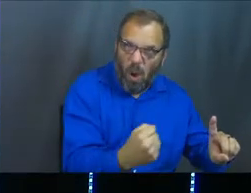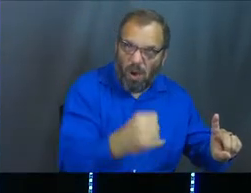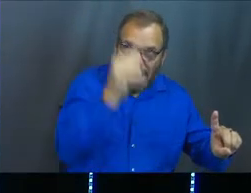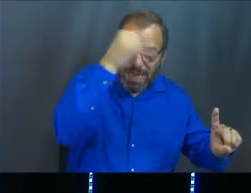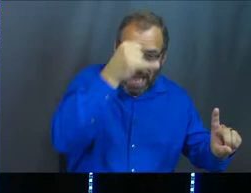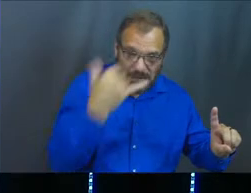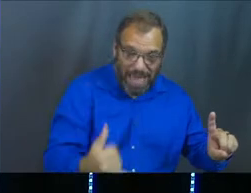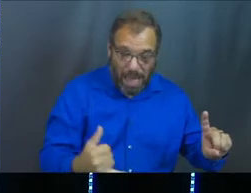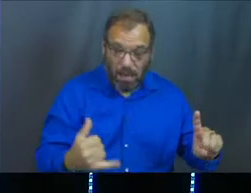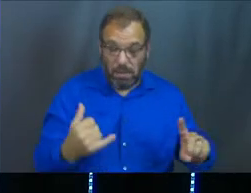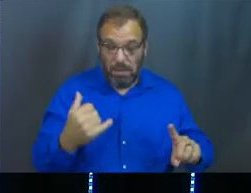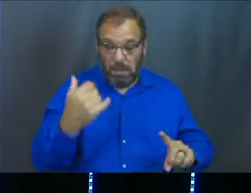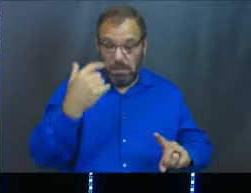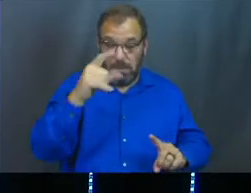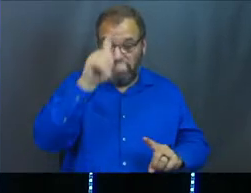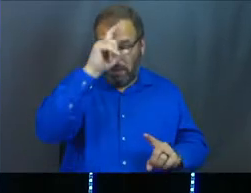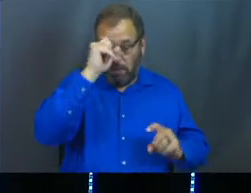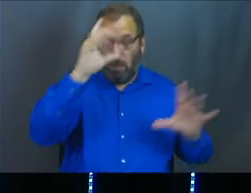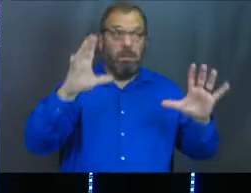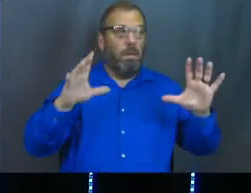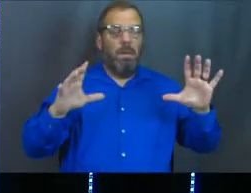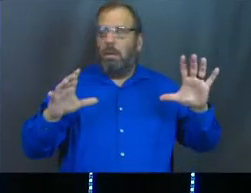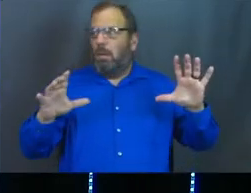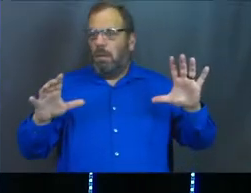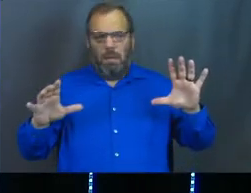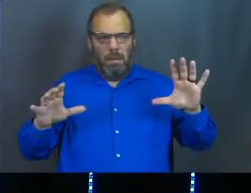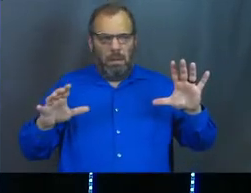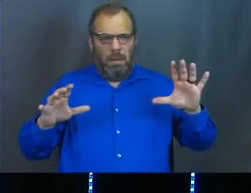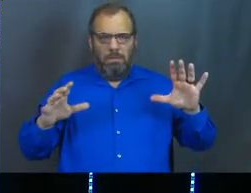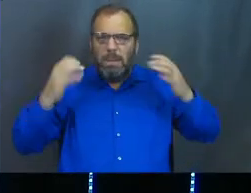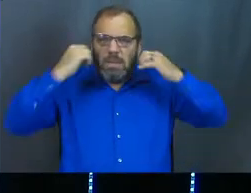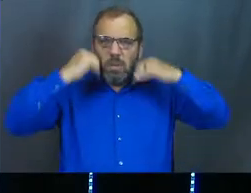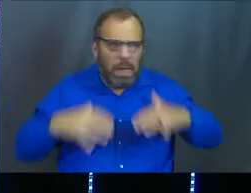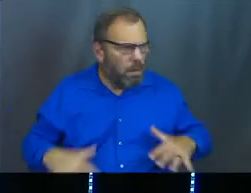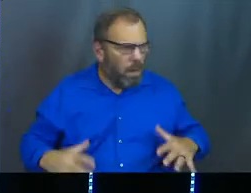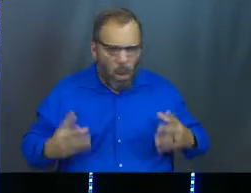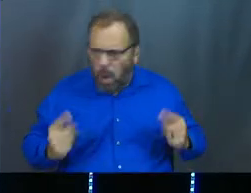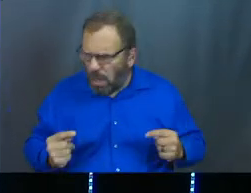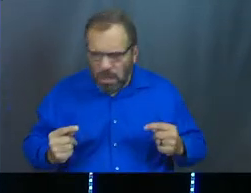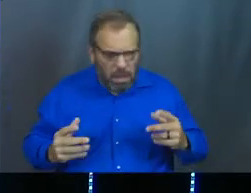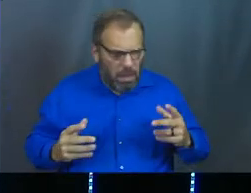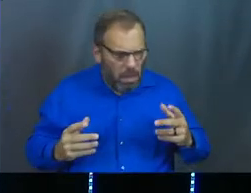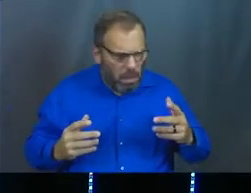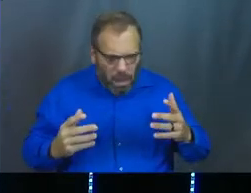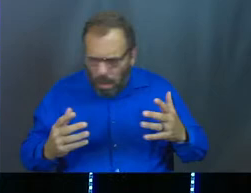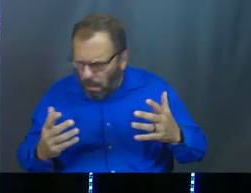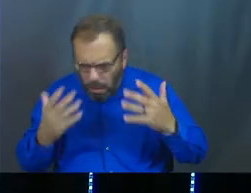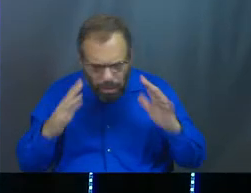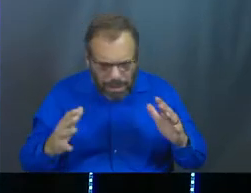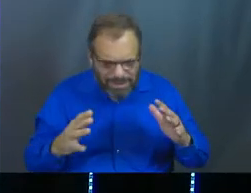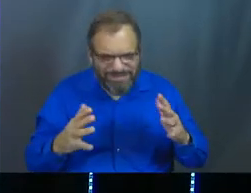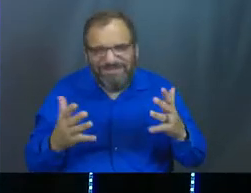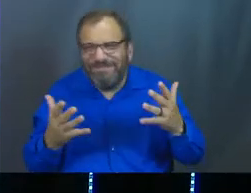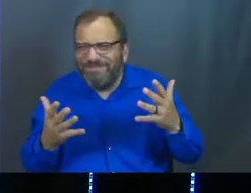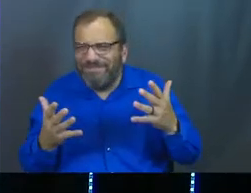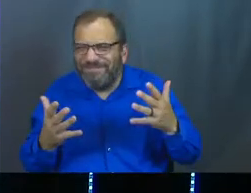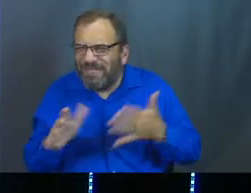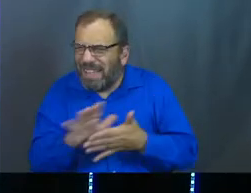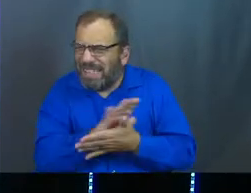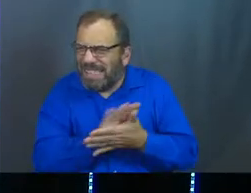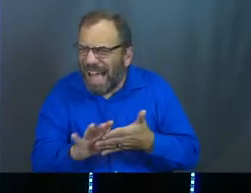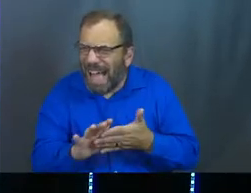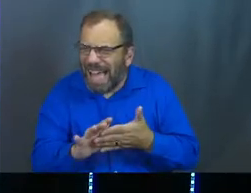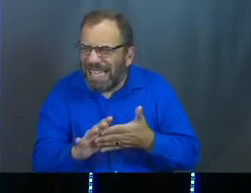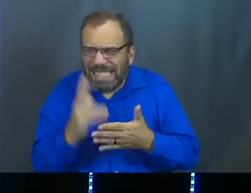At this point in the dream, Pharaoh woke up, probably in a sweat, probably in shock. I don't know that that was a nice